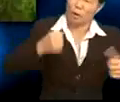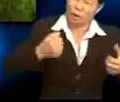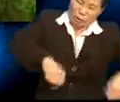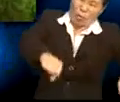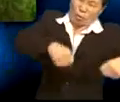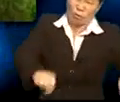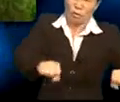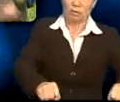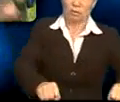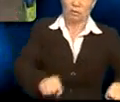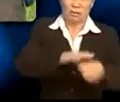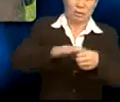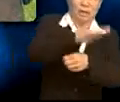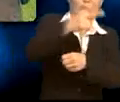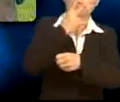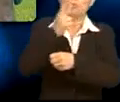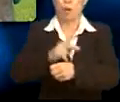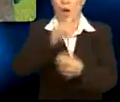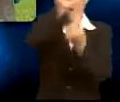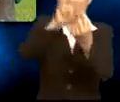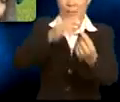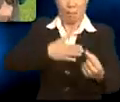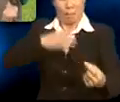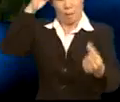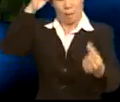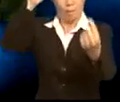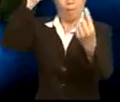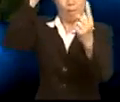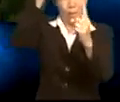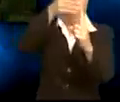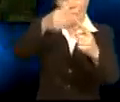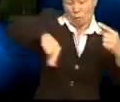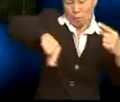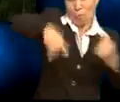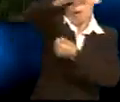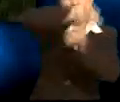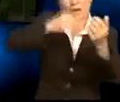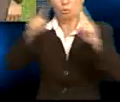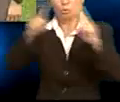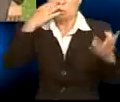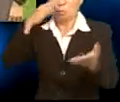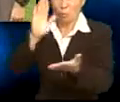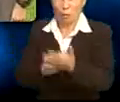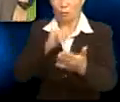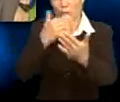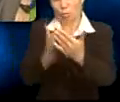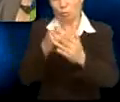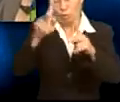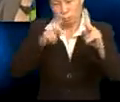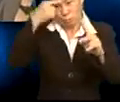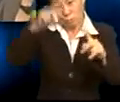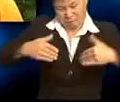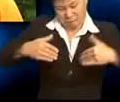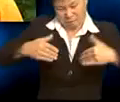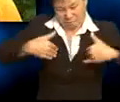motorcycles, dust, cigarettes and all. That's exactly my point. The quality of that is so bad. It isn't good for people